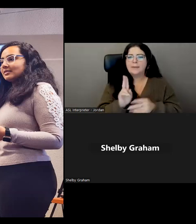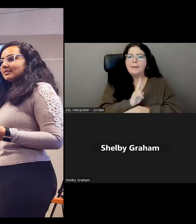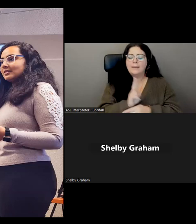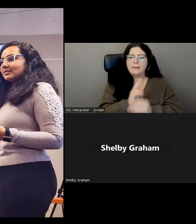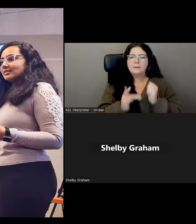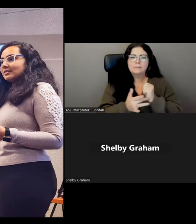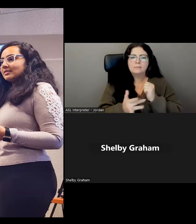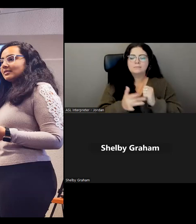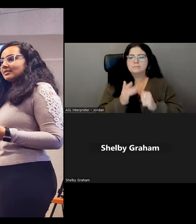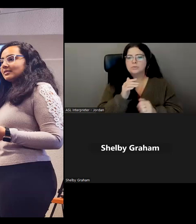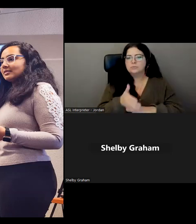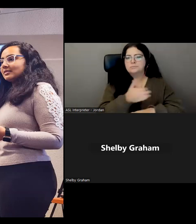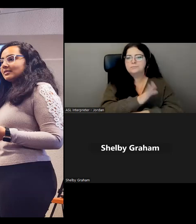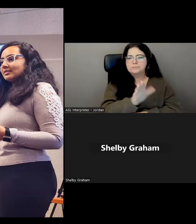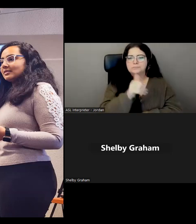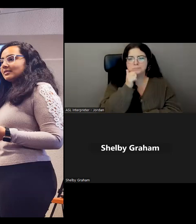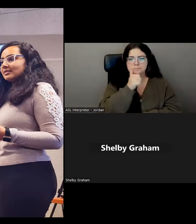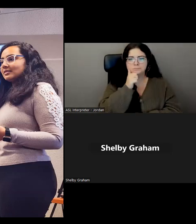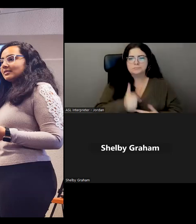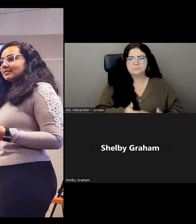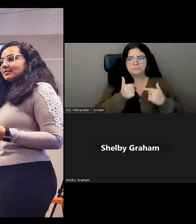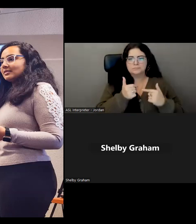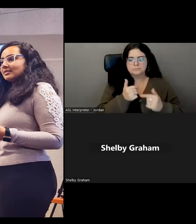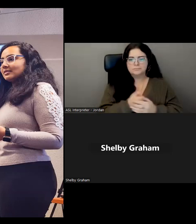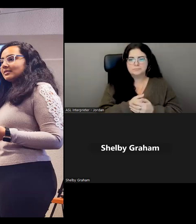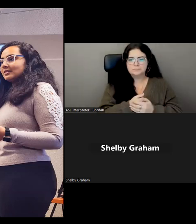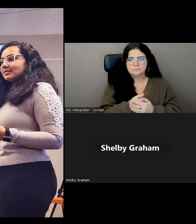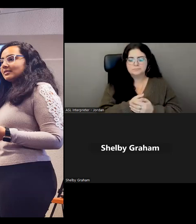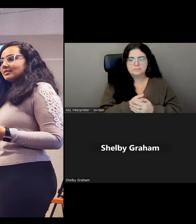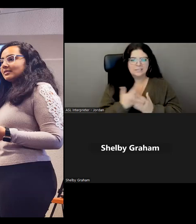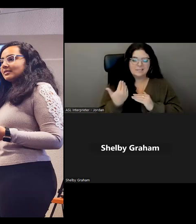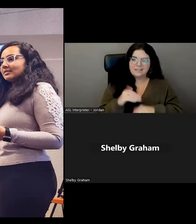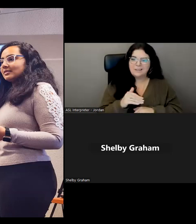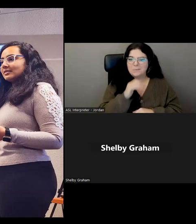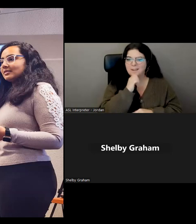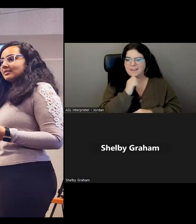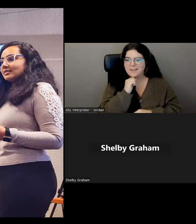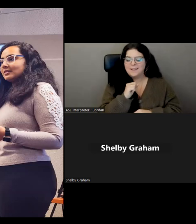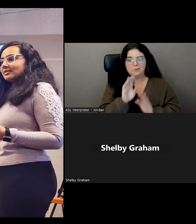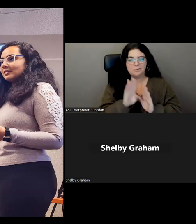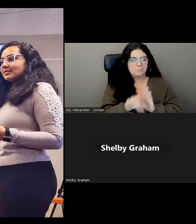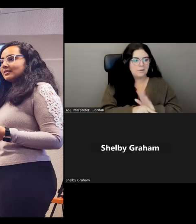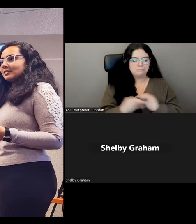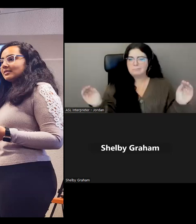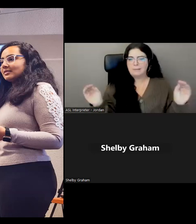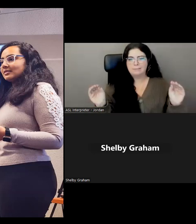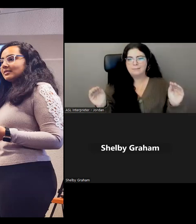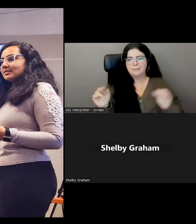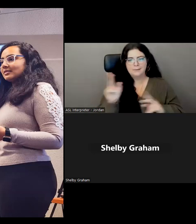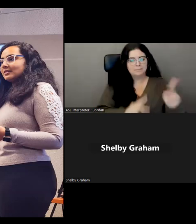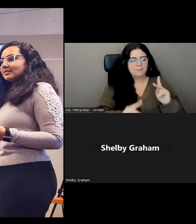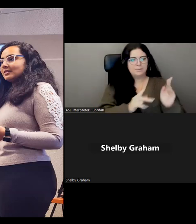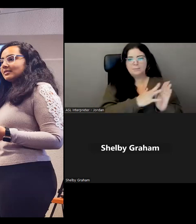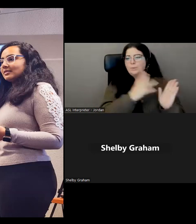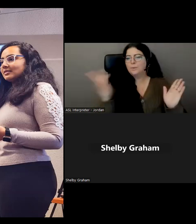to improve their daily lives. And there's no limit to like age or background. We've had people from all